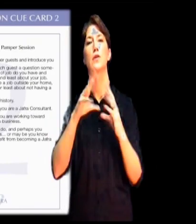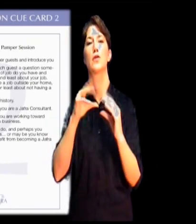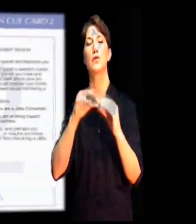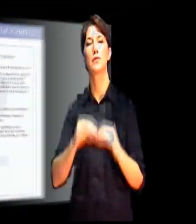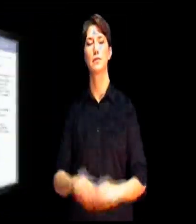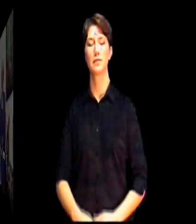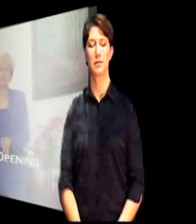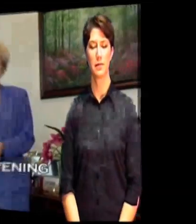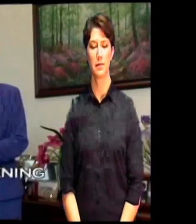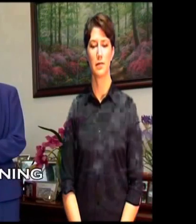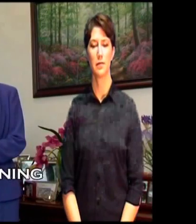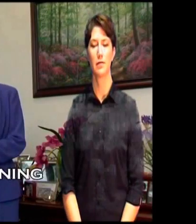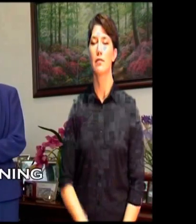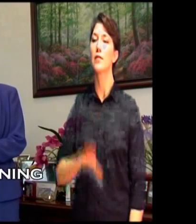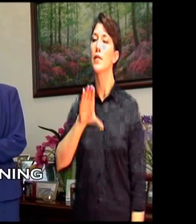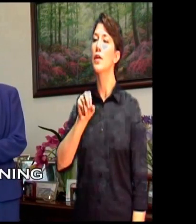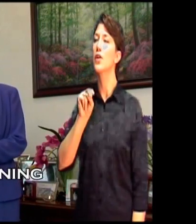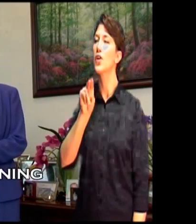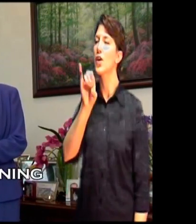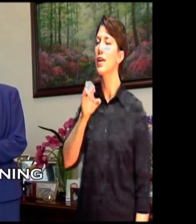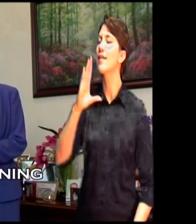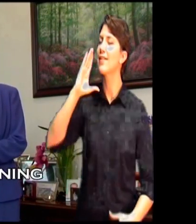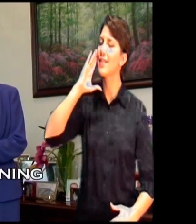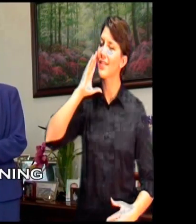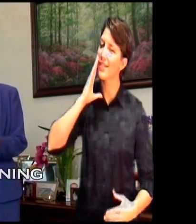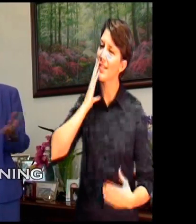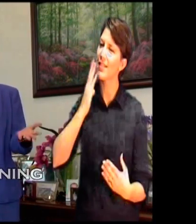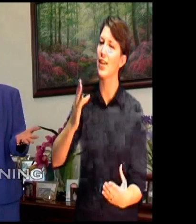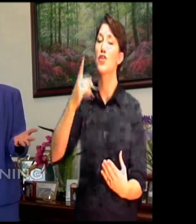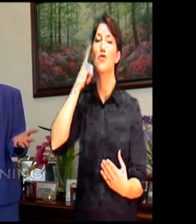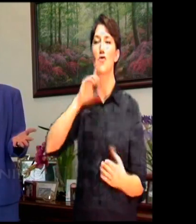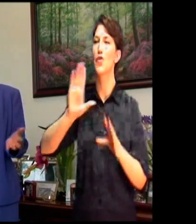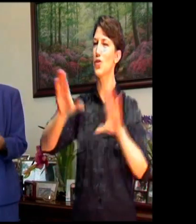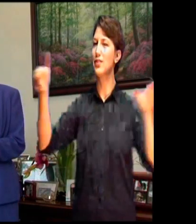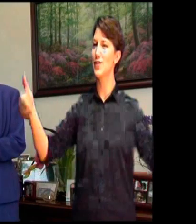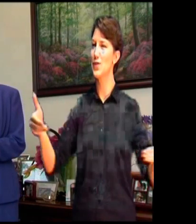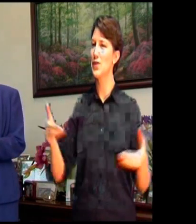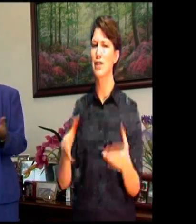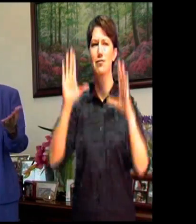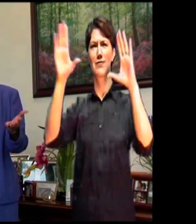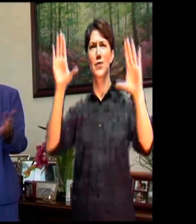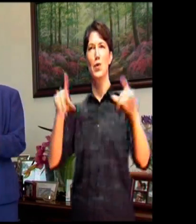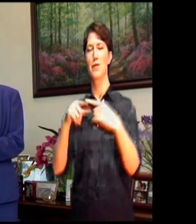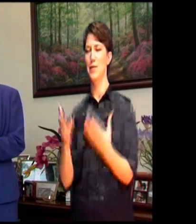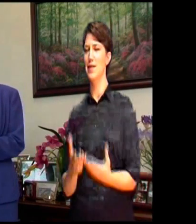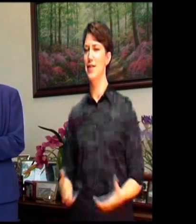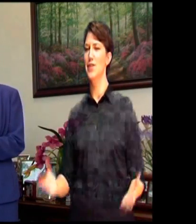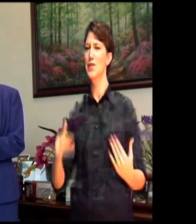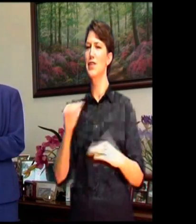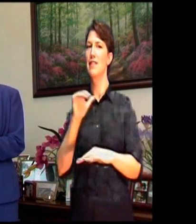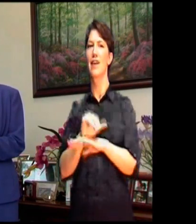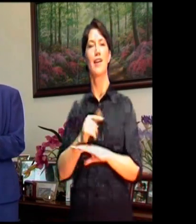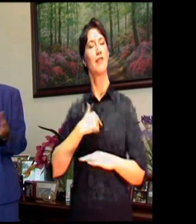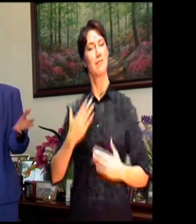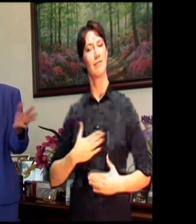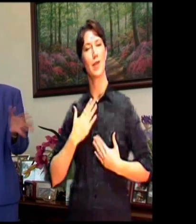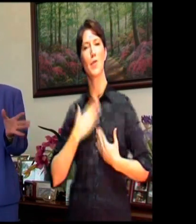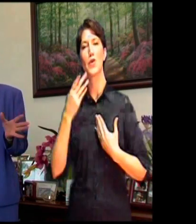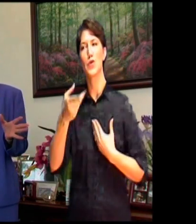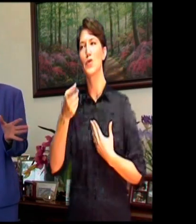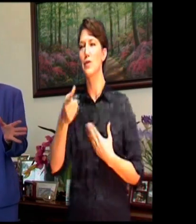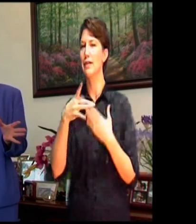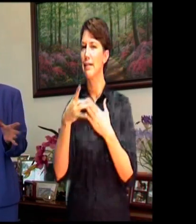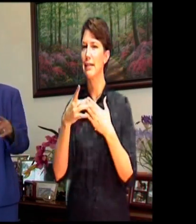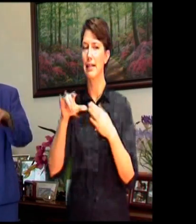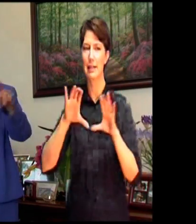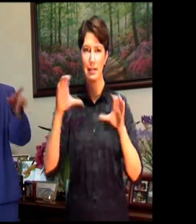Connie, thank you so much for the warm introduction and it was great to be here in your home and I'm excited that your host is in this class. What I'd really